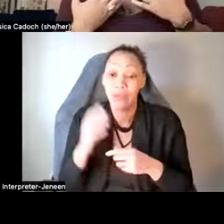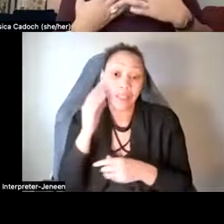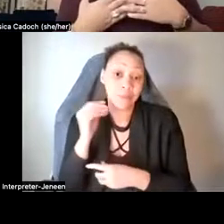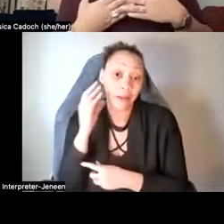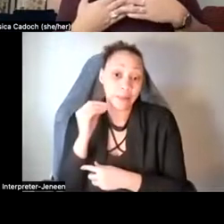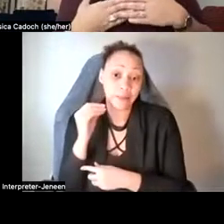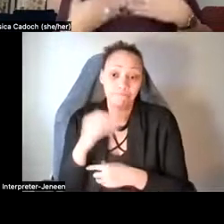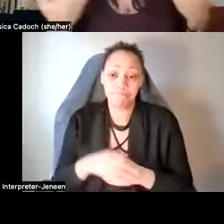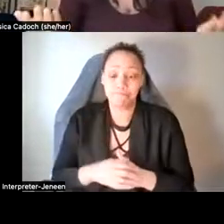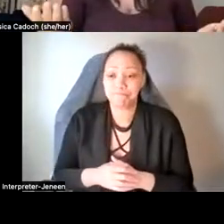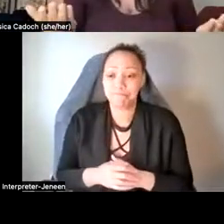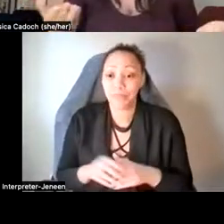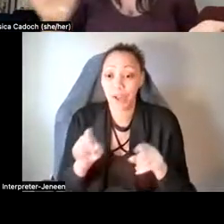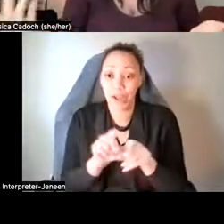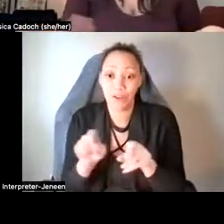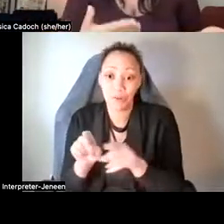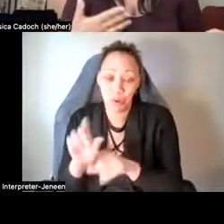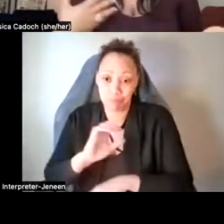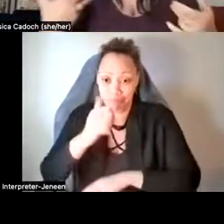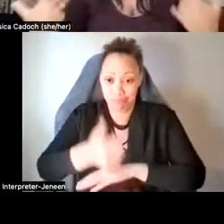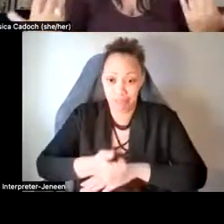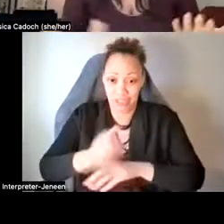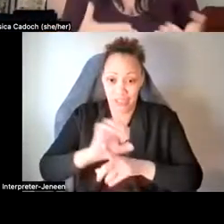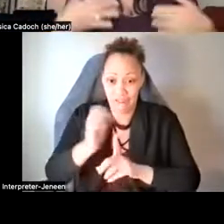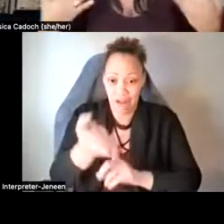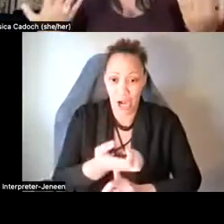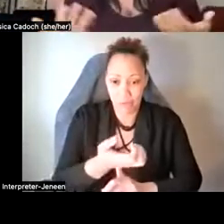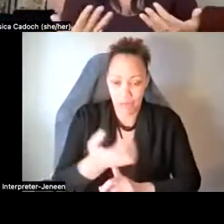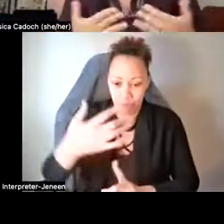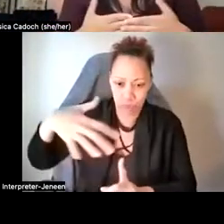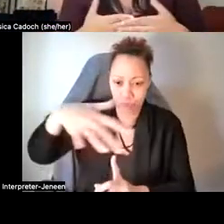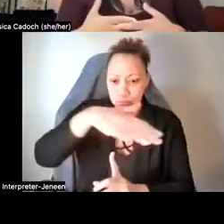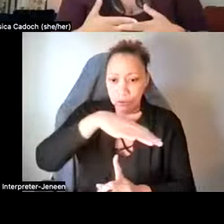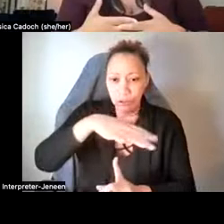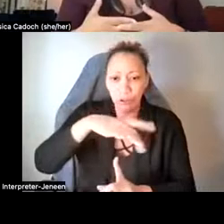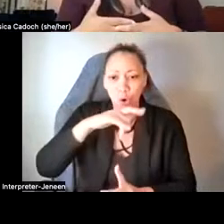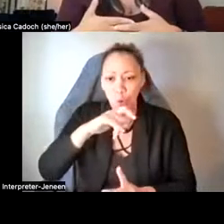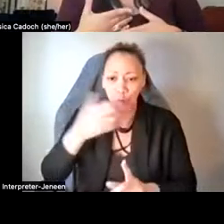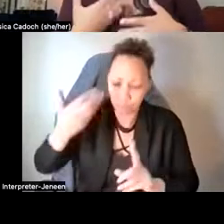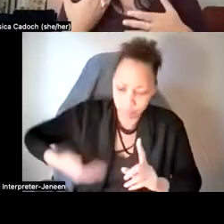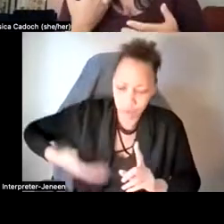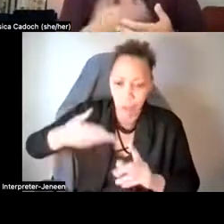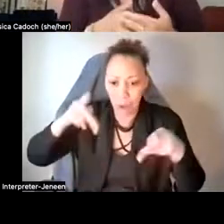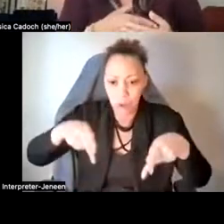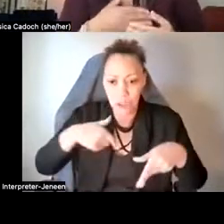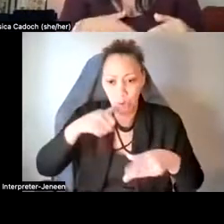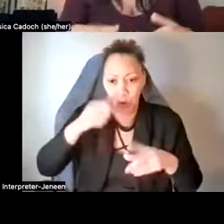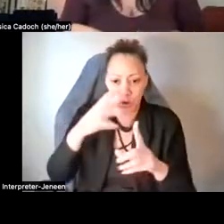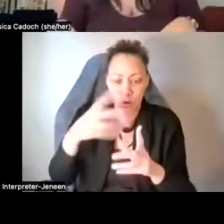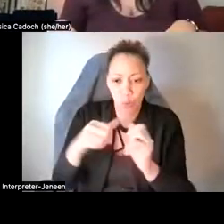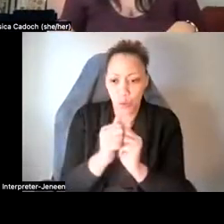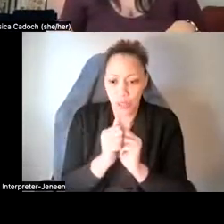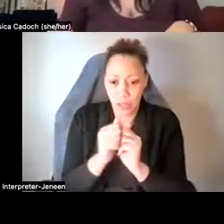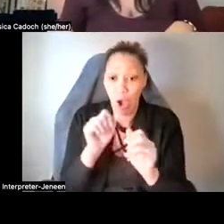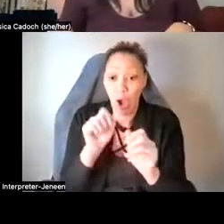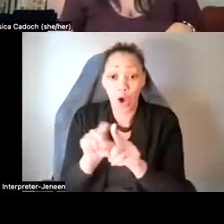as well as the setting. So that's the environment where you are, who you're with, as well as the commitment to long